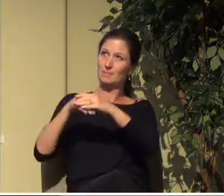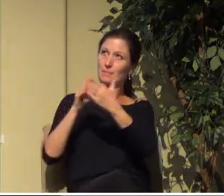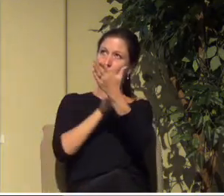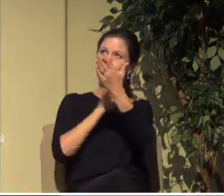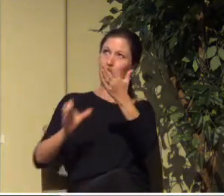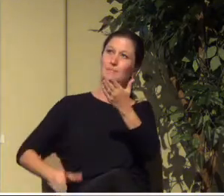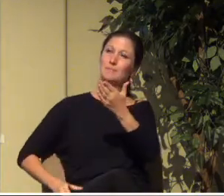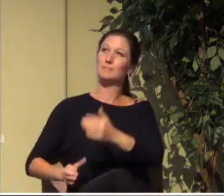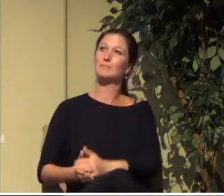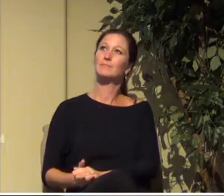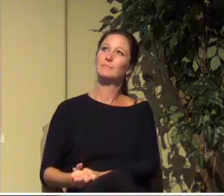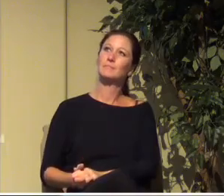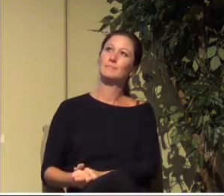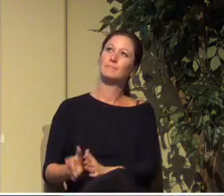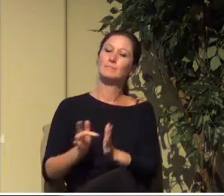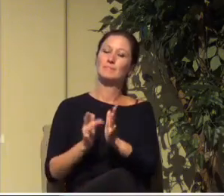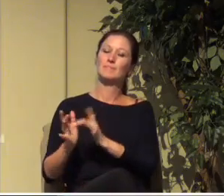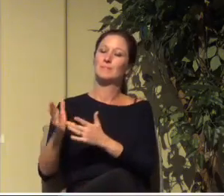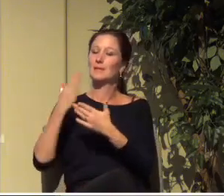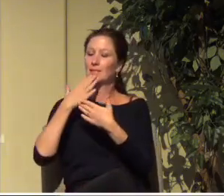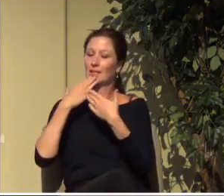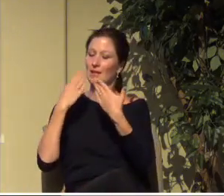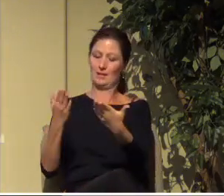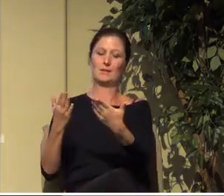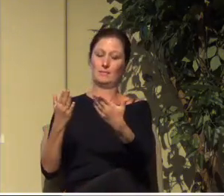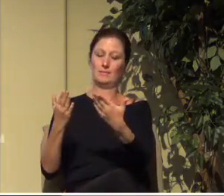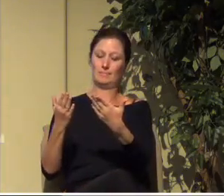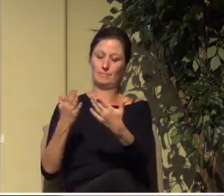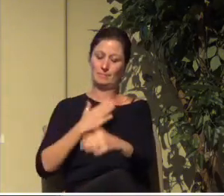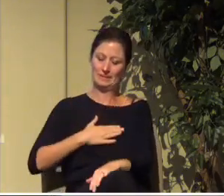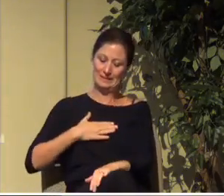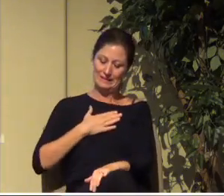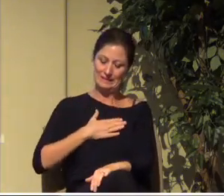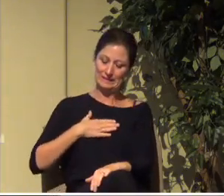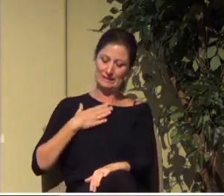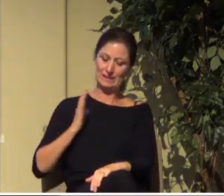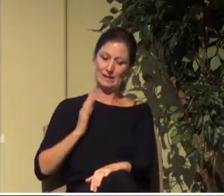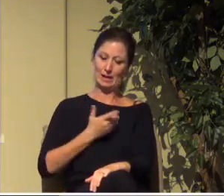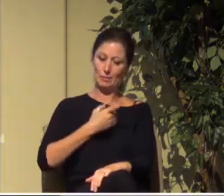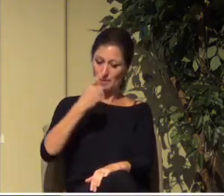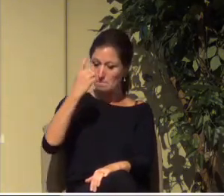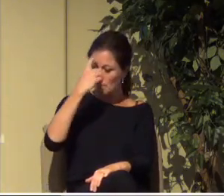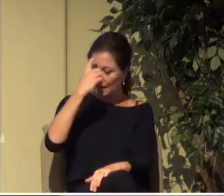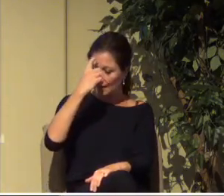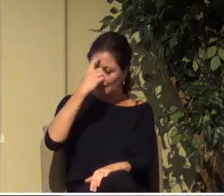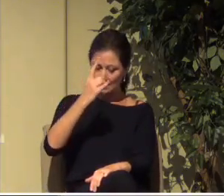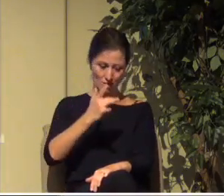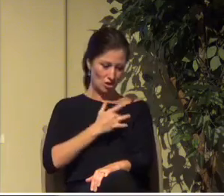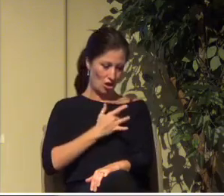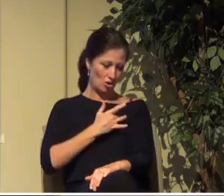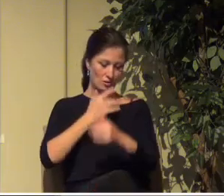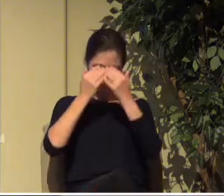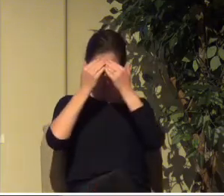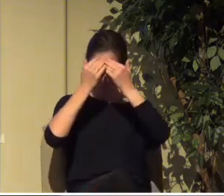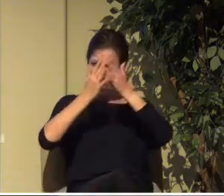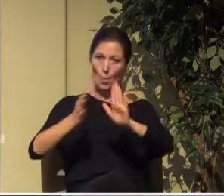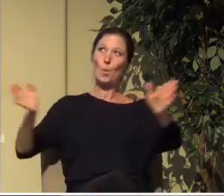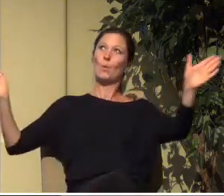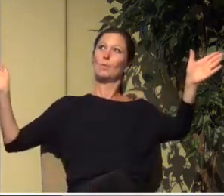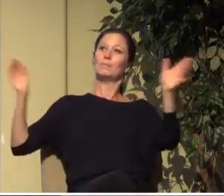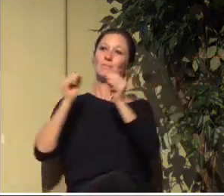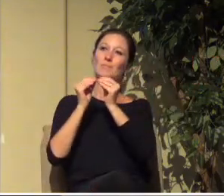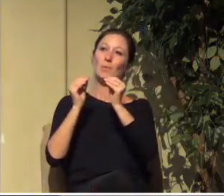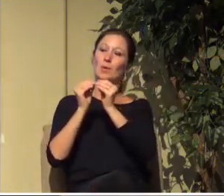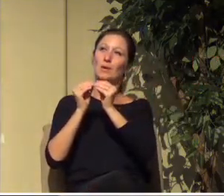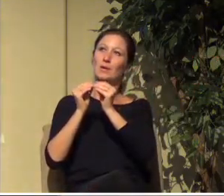Lord Jesus thank you so much would you please continue to expand our minds and our hearts to embrace you more fully amen amen